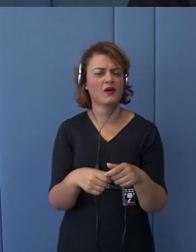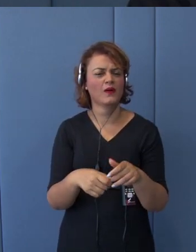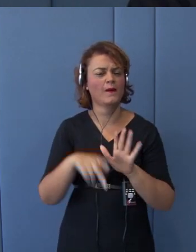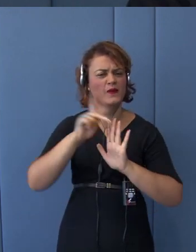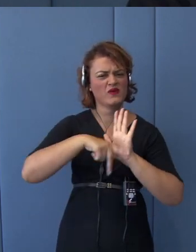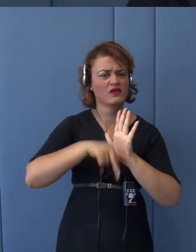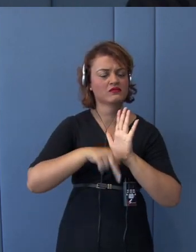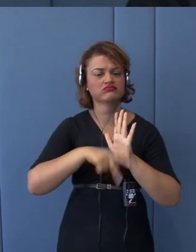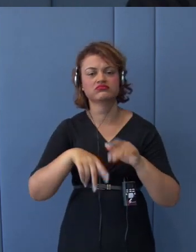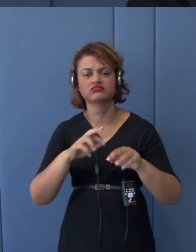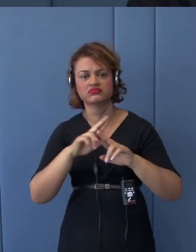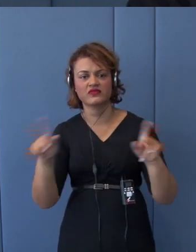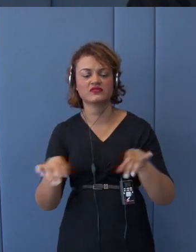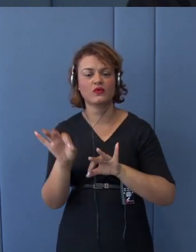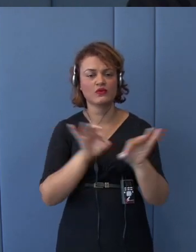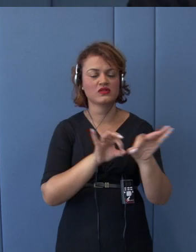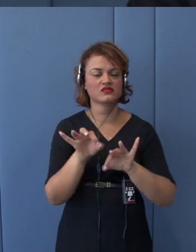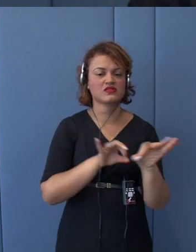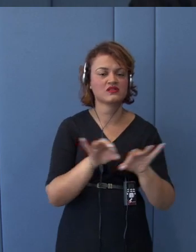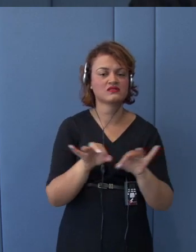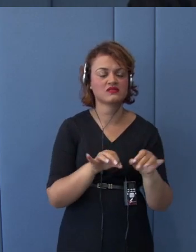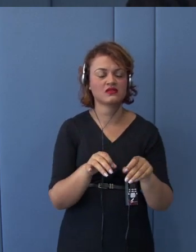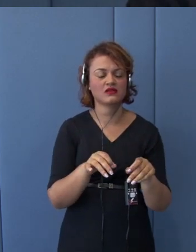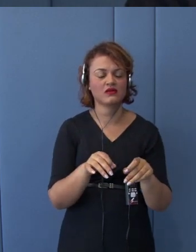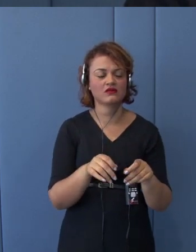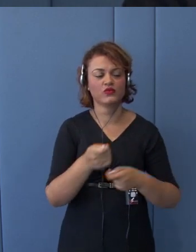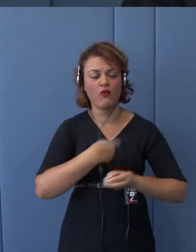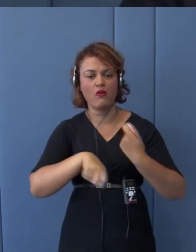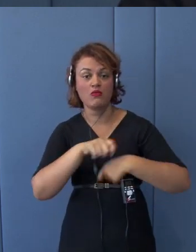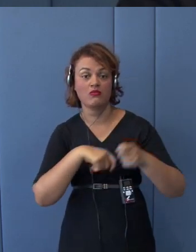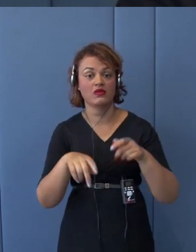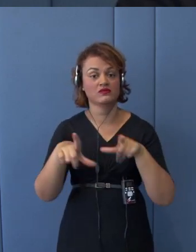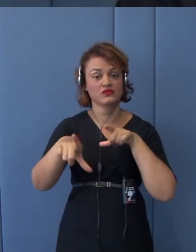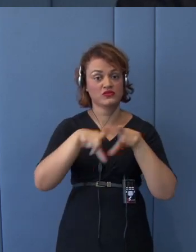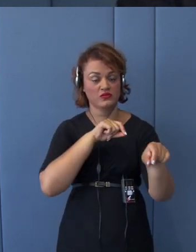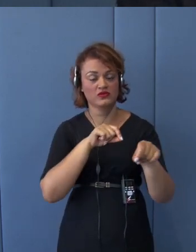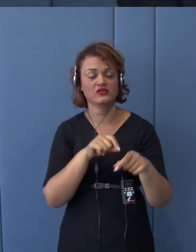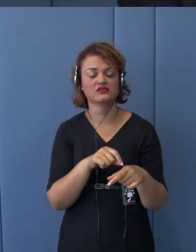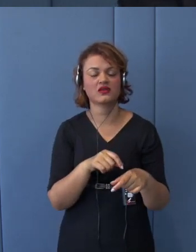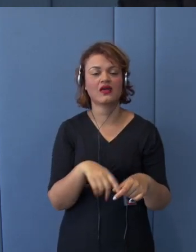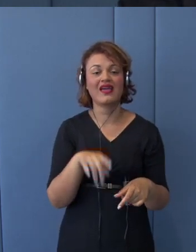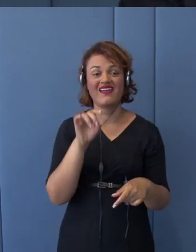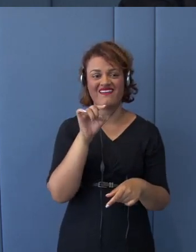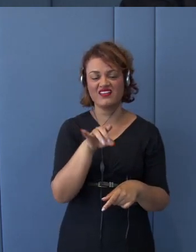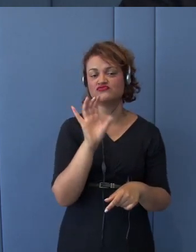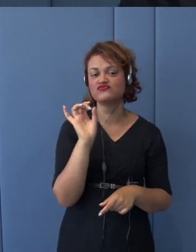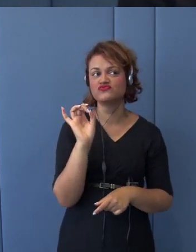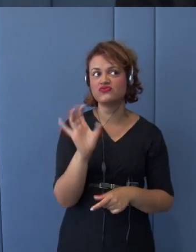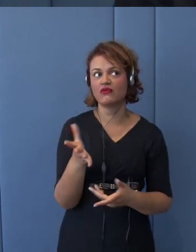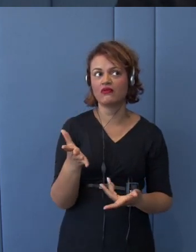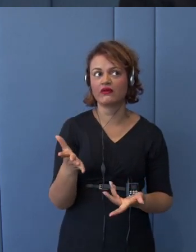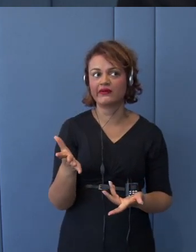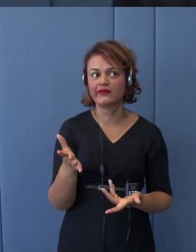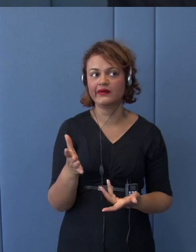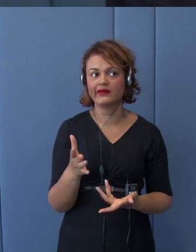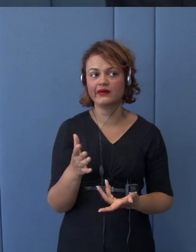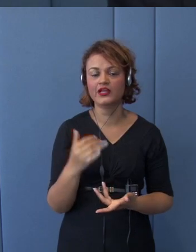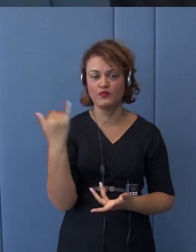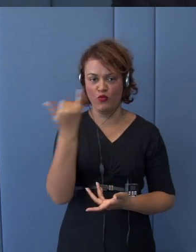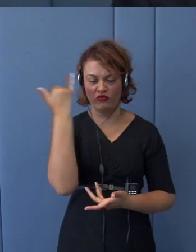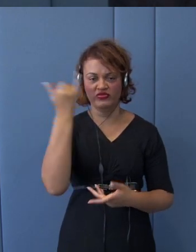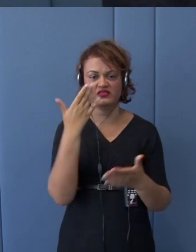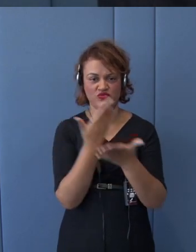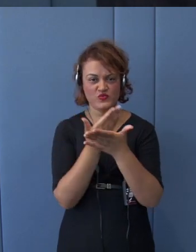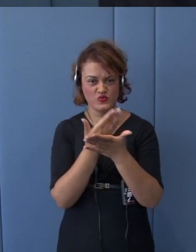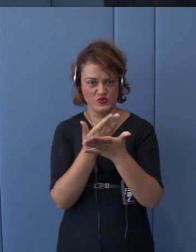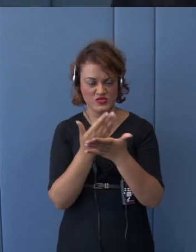Organizations. So, as I see, Professor Watanabe is not only a very important academic on the